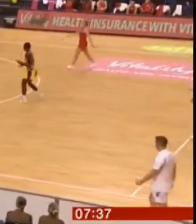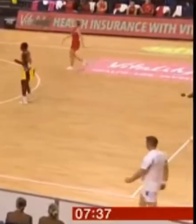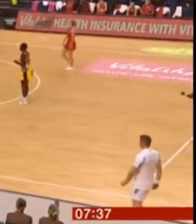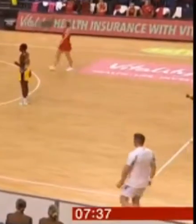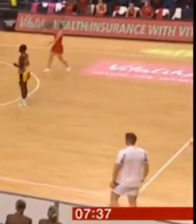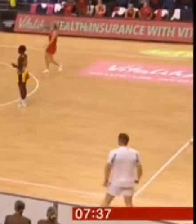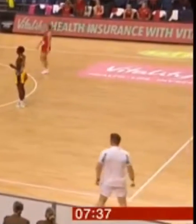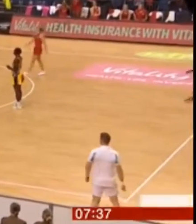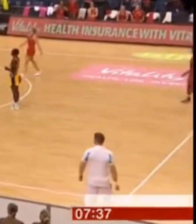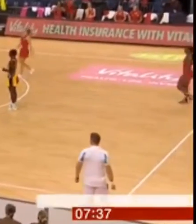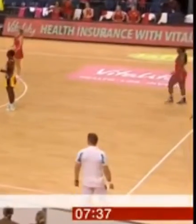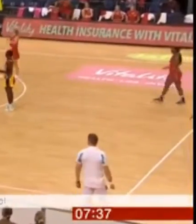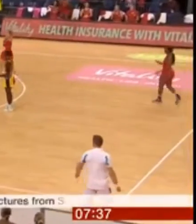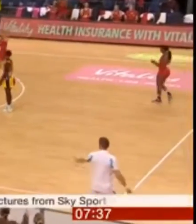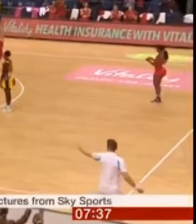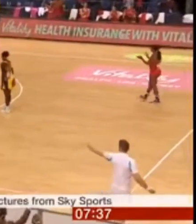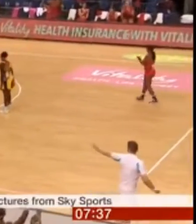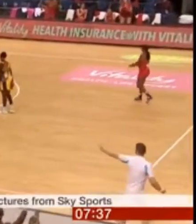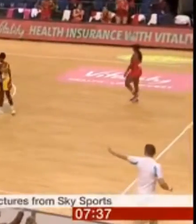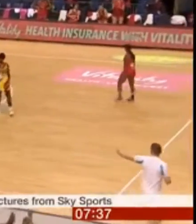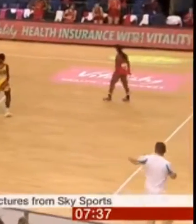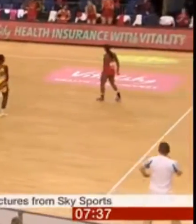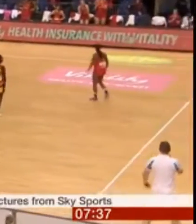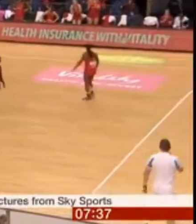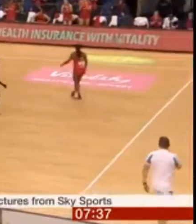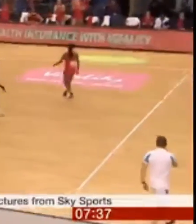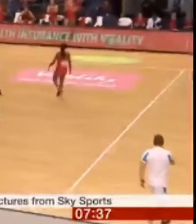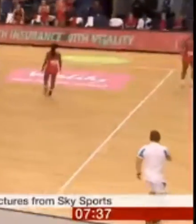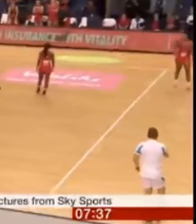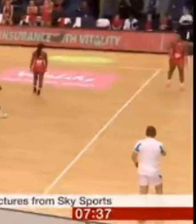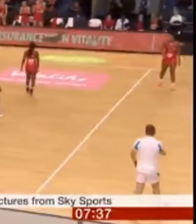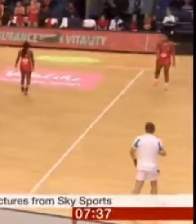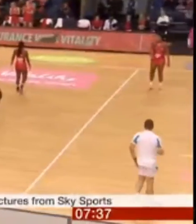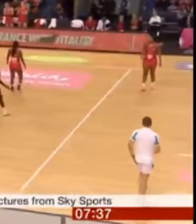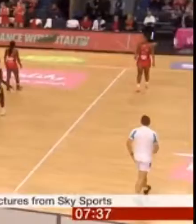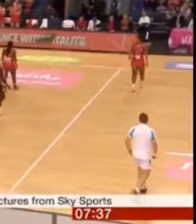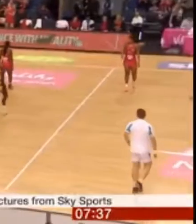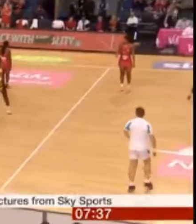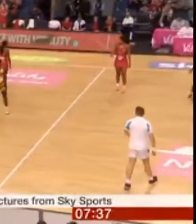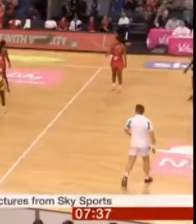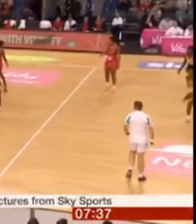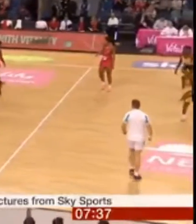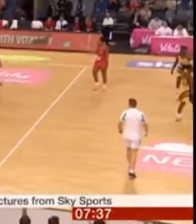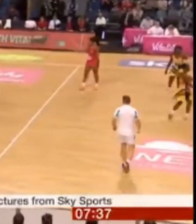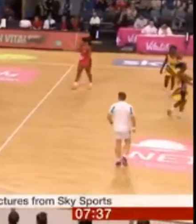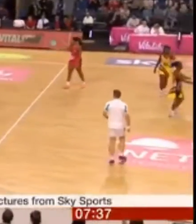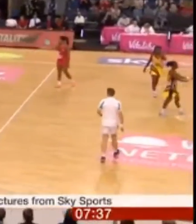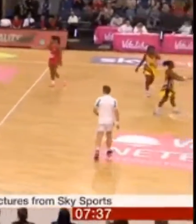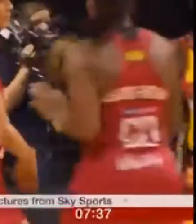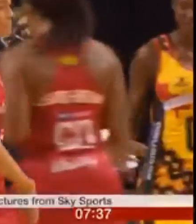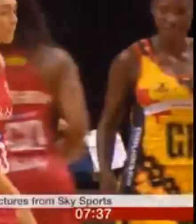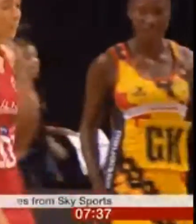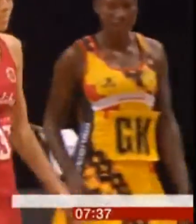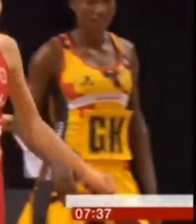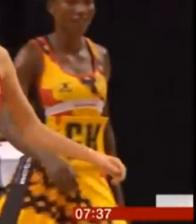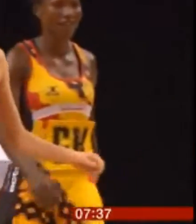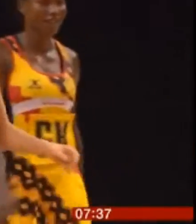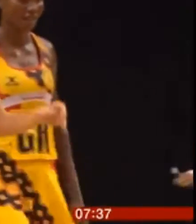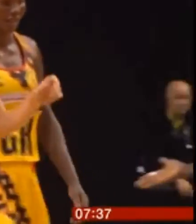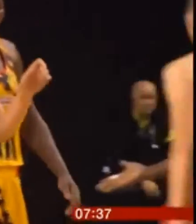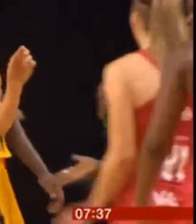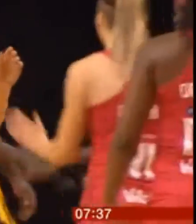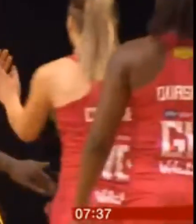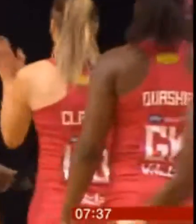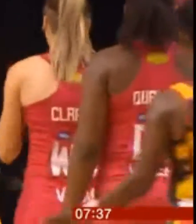-time, but they let Uganda back into it. The scores were level in the final quarter, but England got themselves going again in Liverpool and won by 50